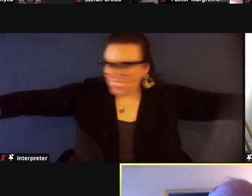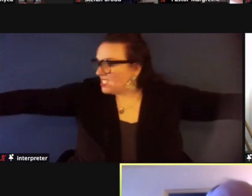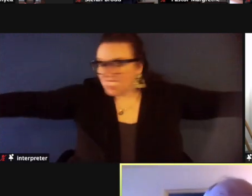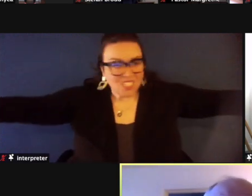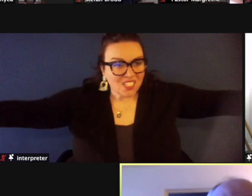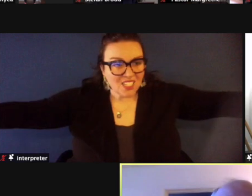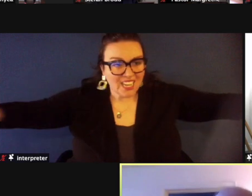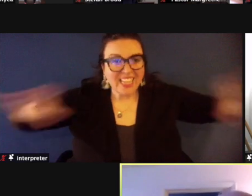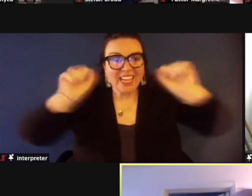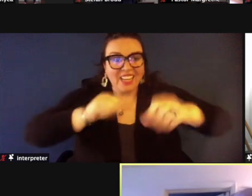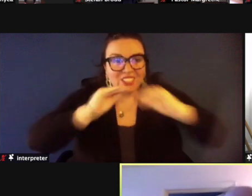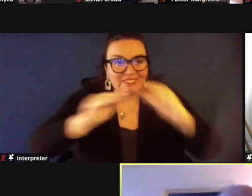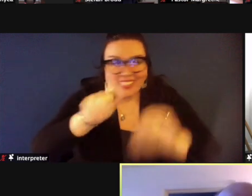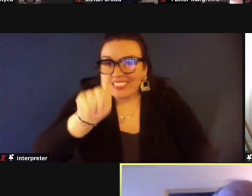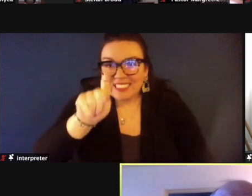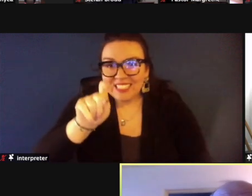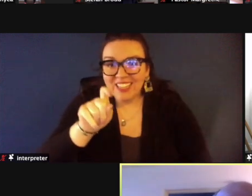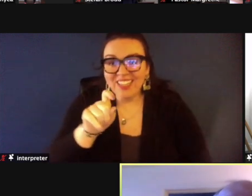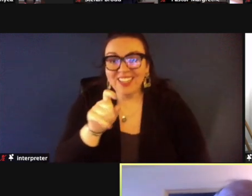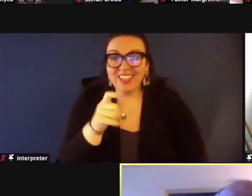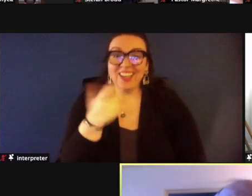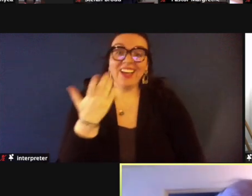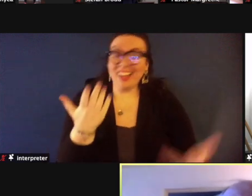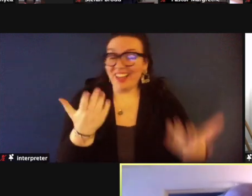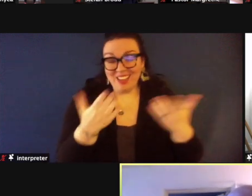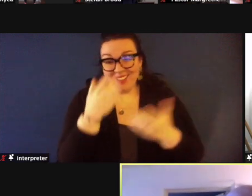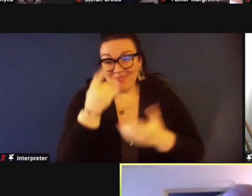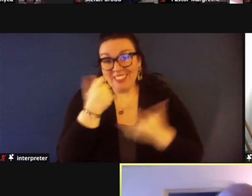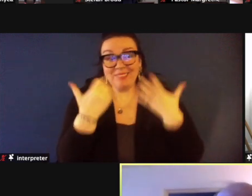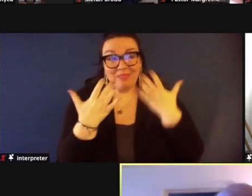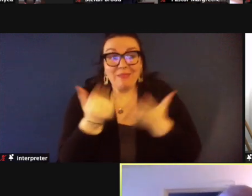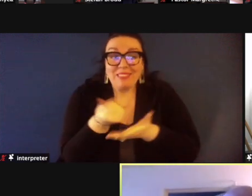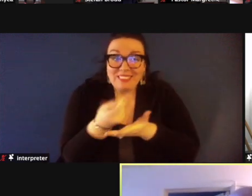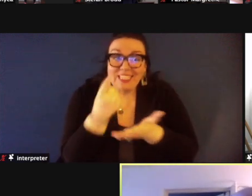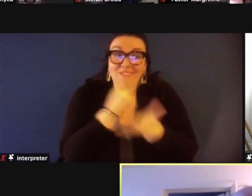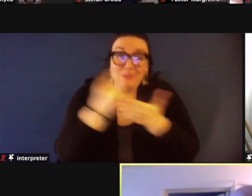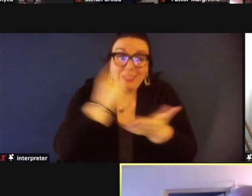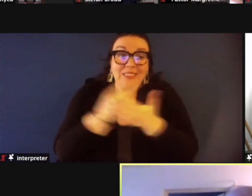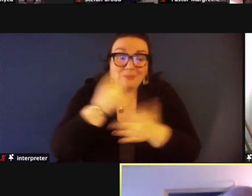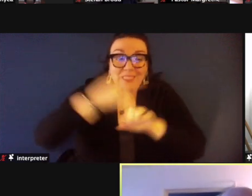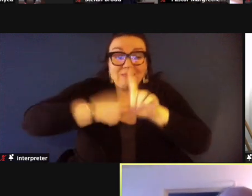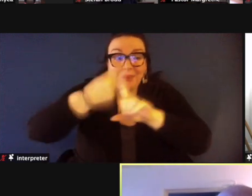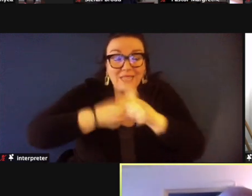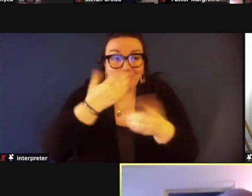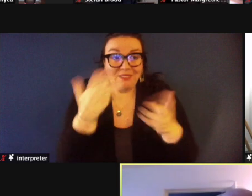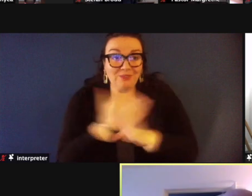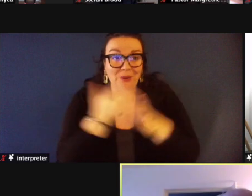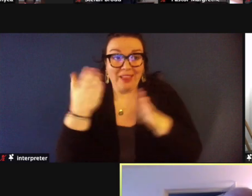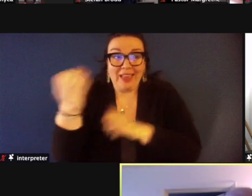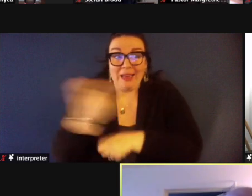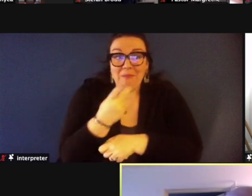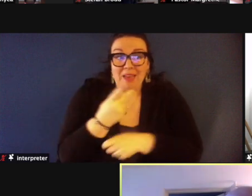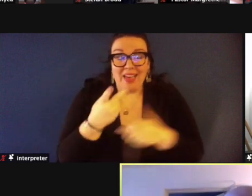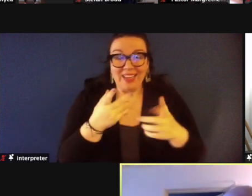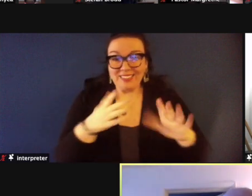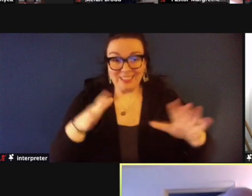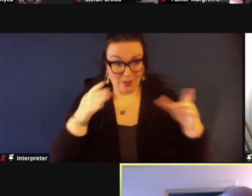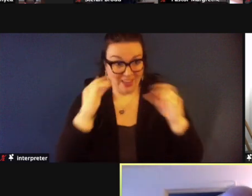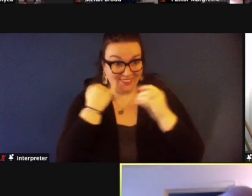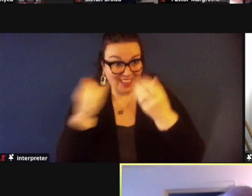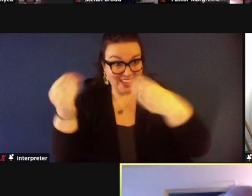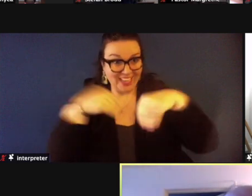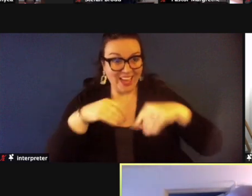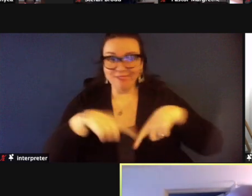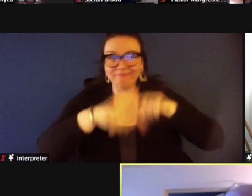they can fix it otherwise you may not see them for next couple of weeks or months uh this year uh the award